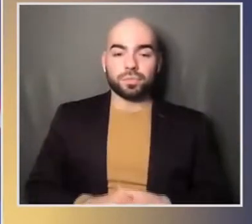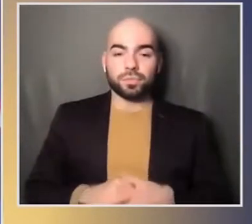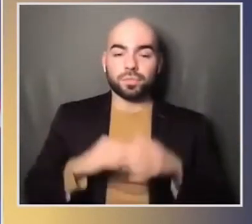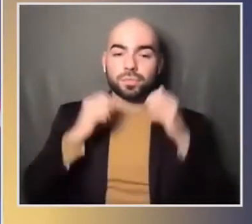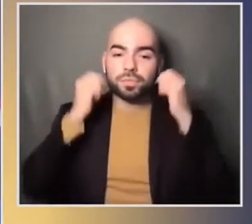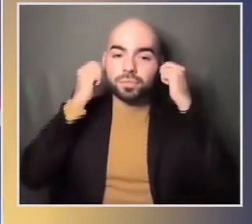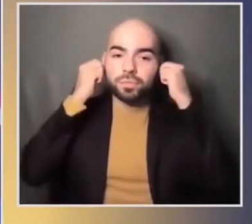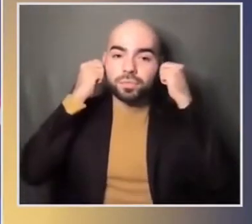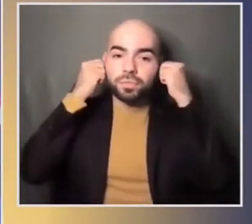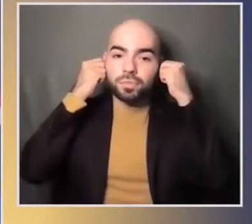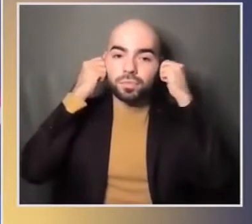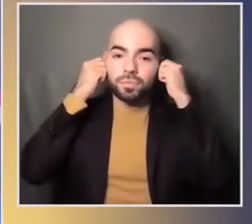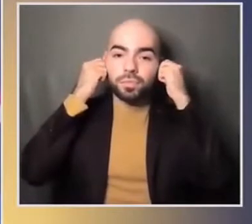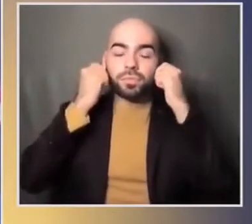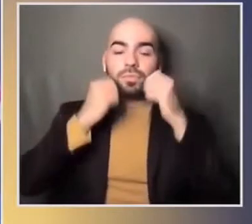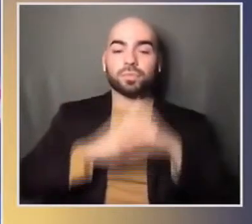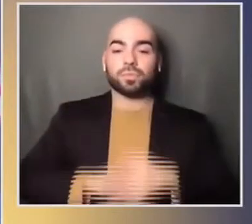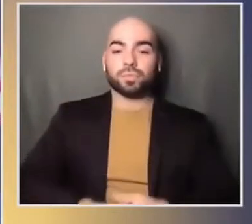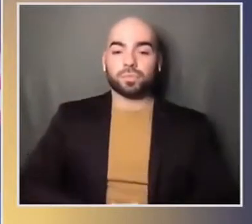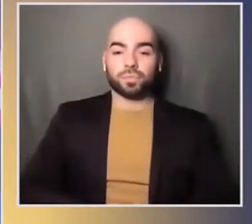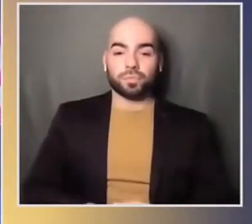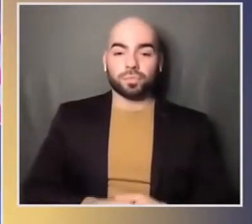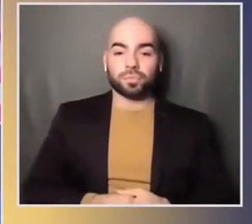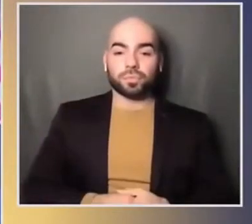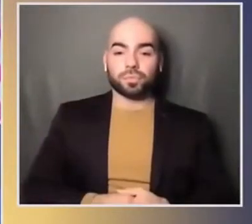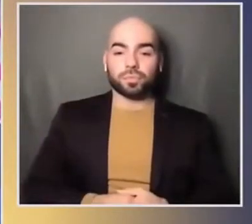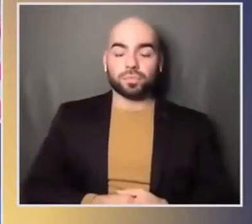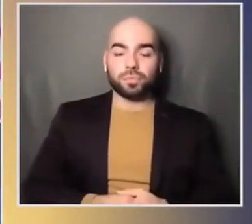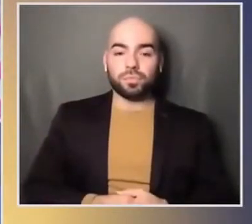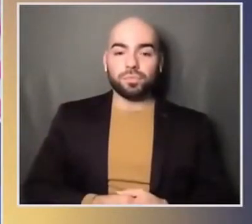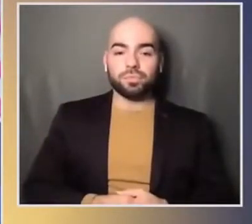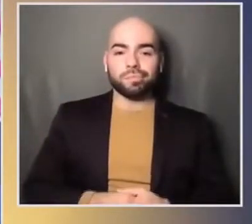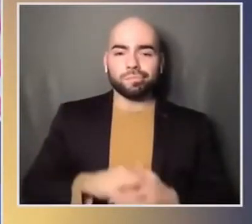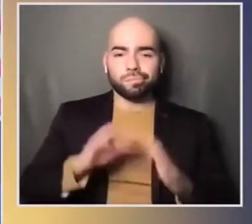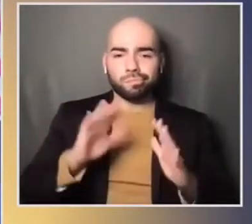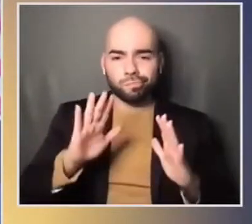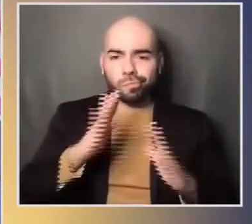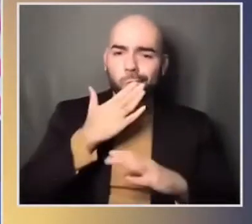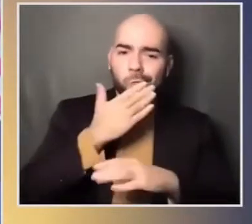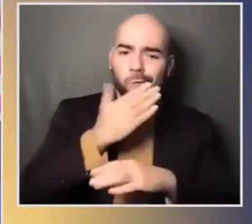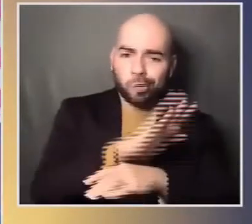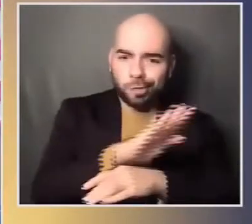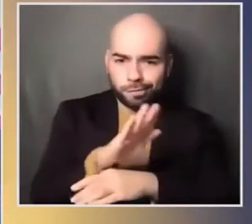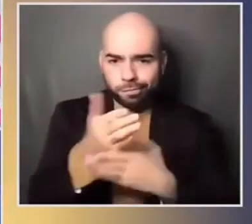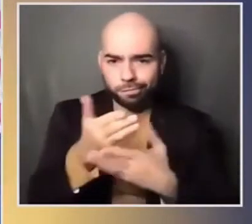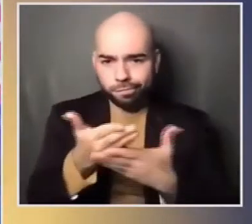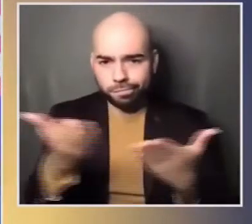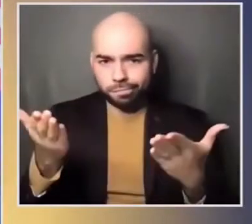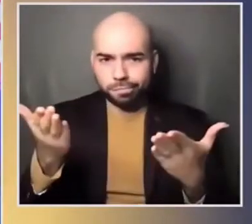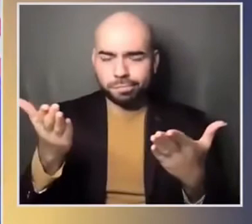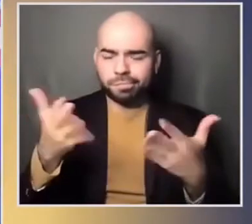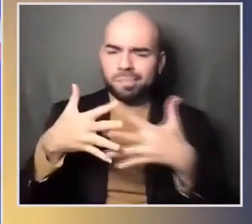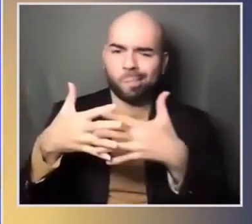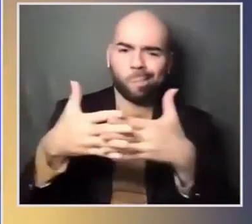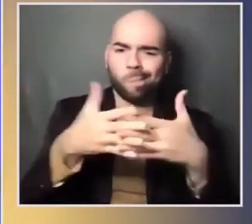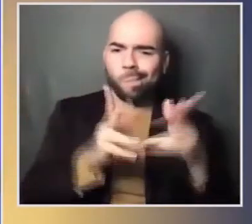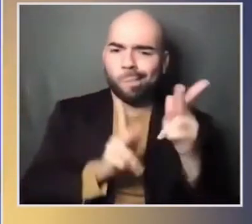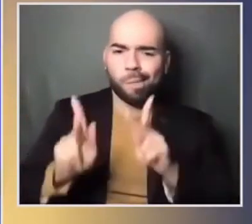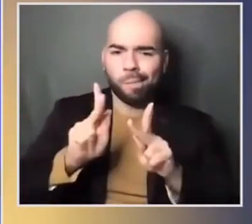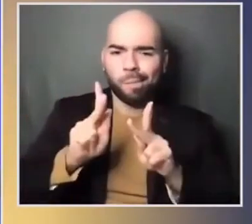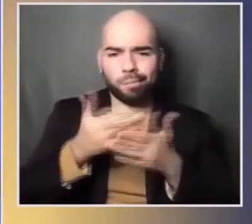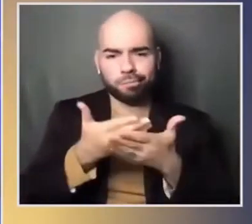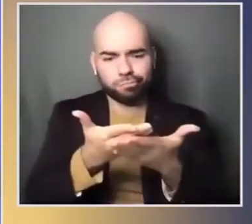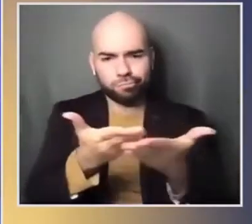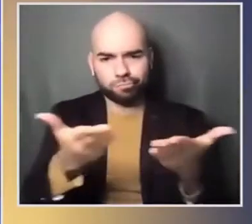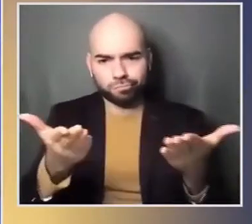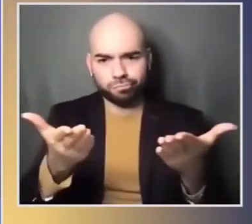the presence of german trust presents trump on foreign policy according to the pure site center he's more unpopular in germany